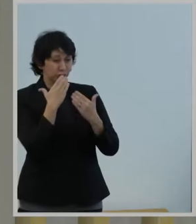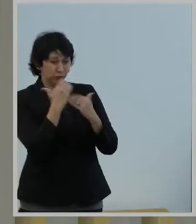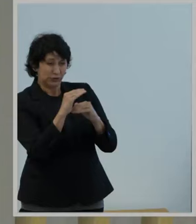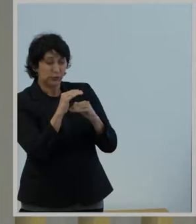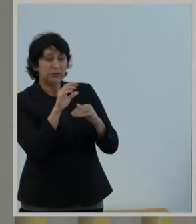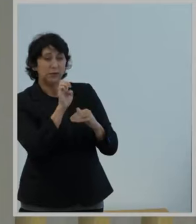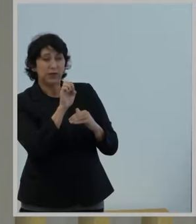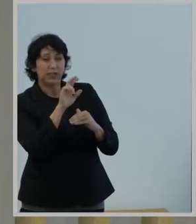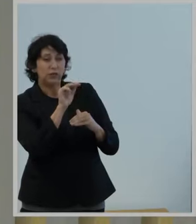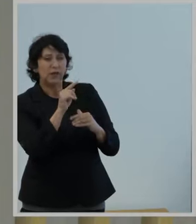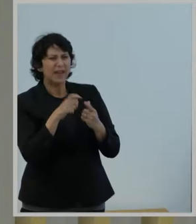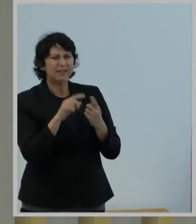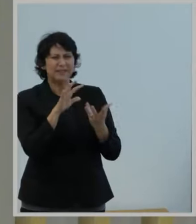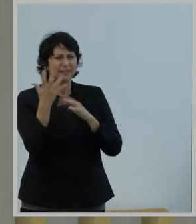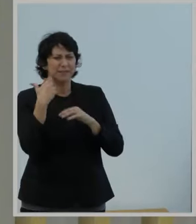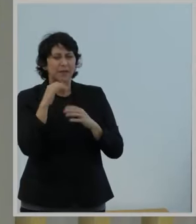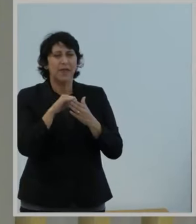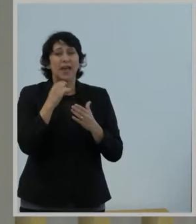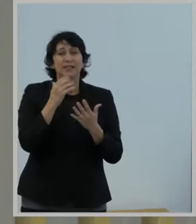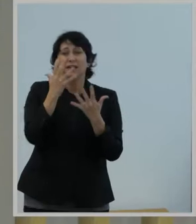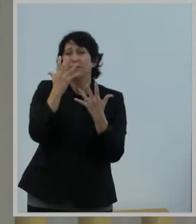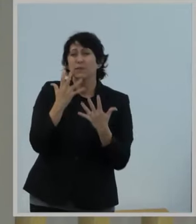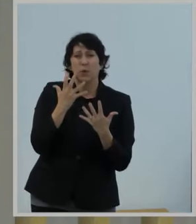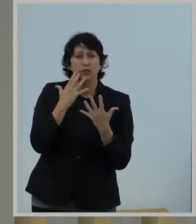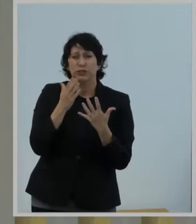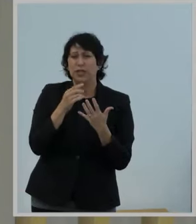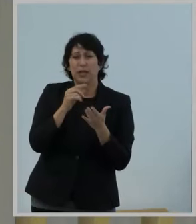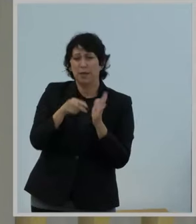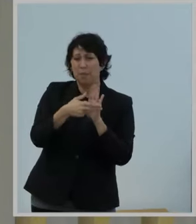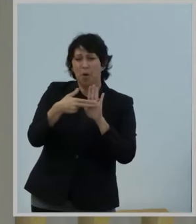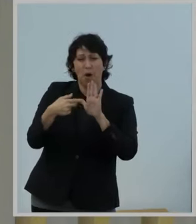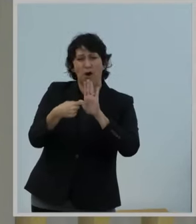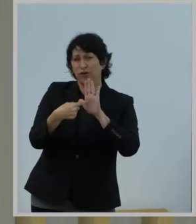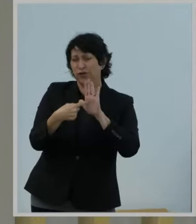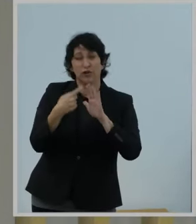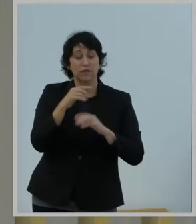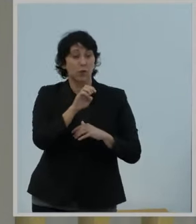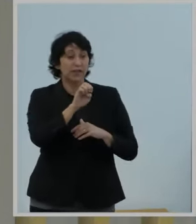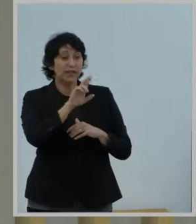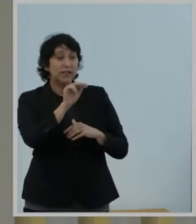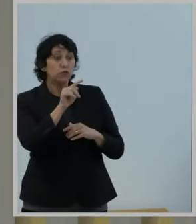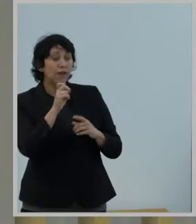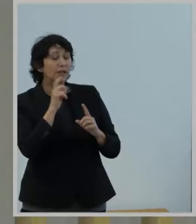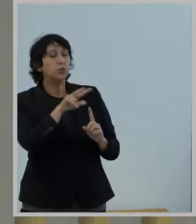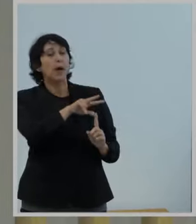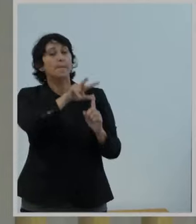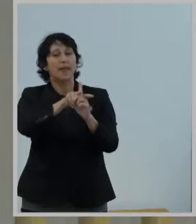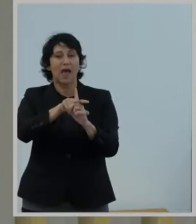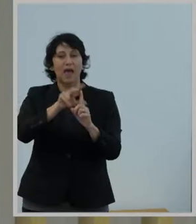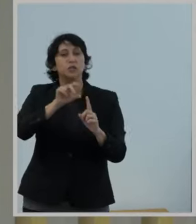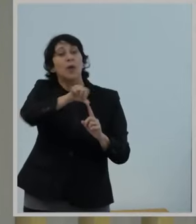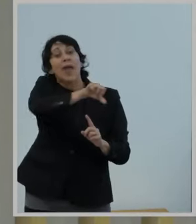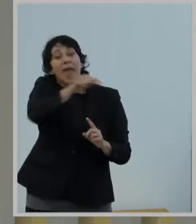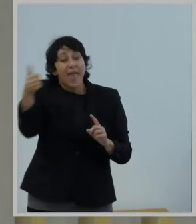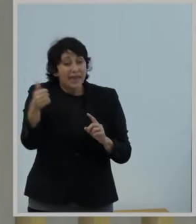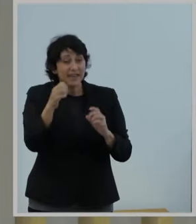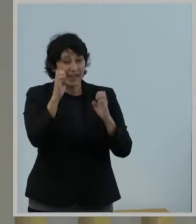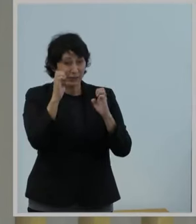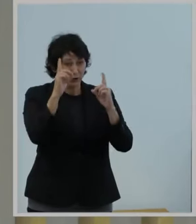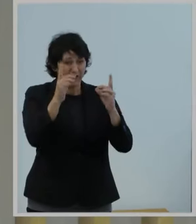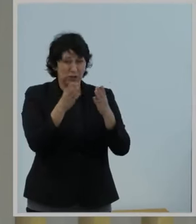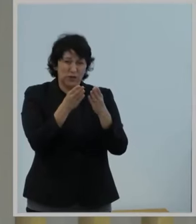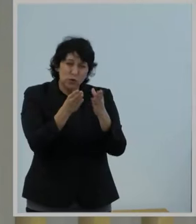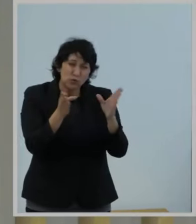-rate and makes an unfortunate mockery of the law. If Congress had meant for E-rate to apply to any educational purpose broadly defined,